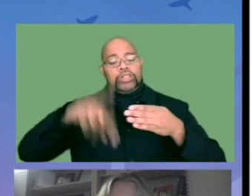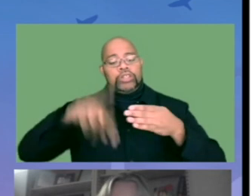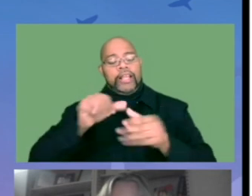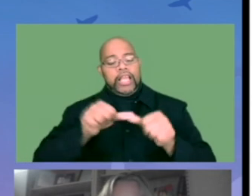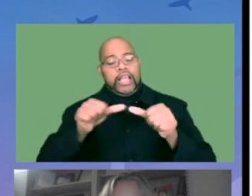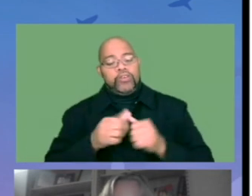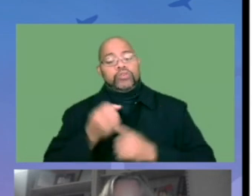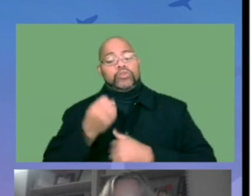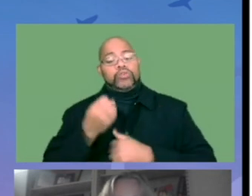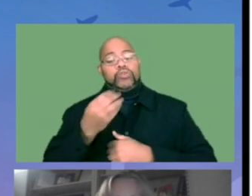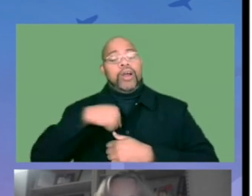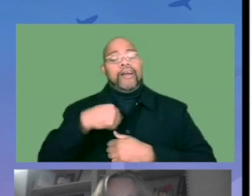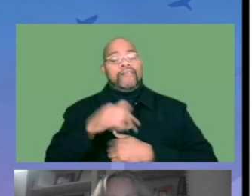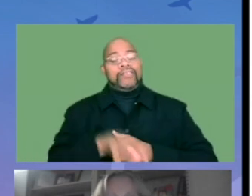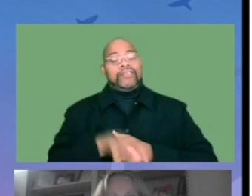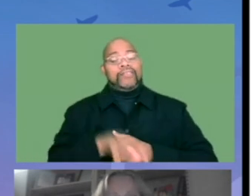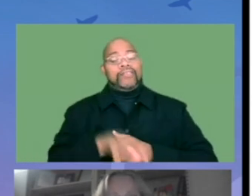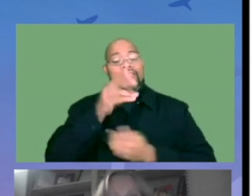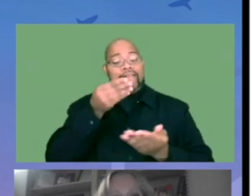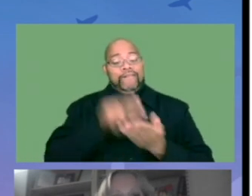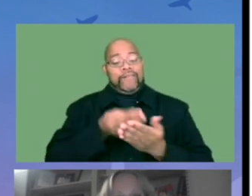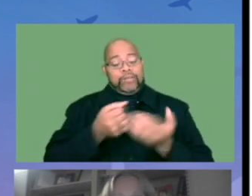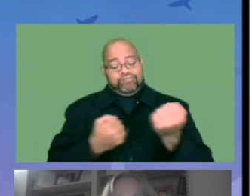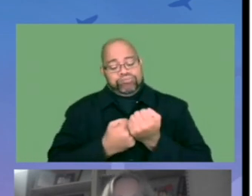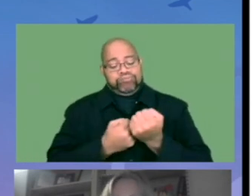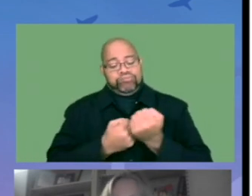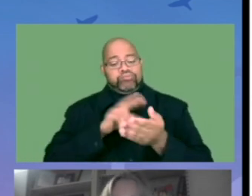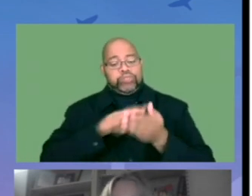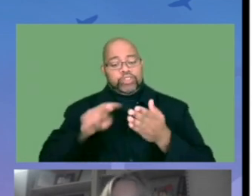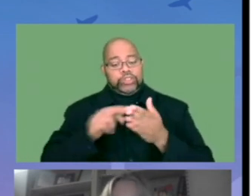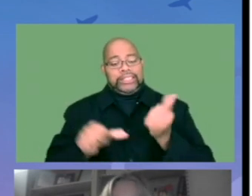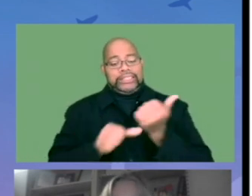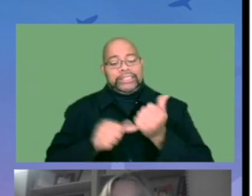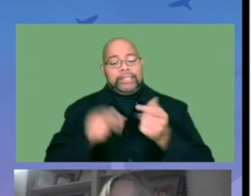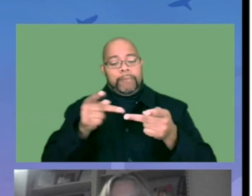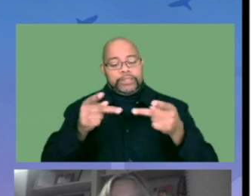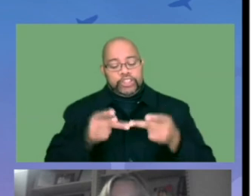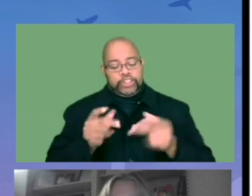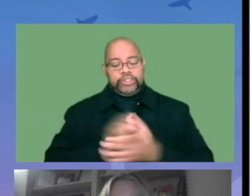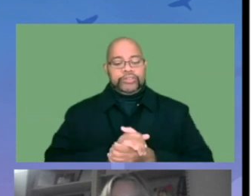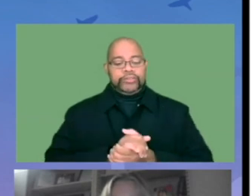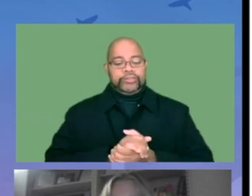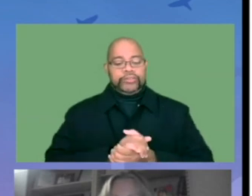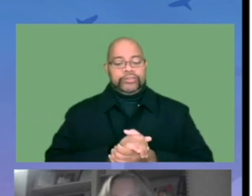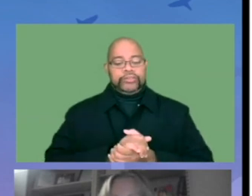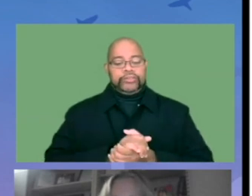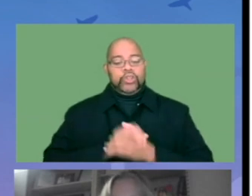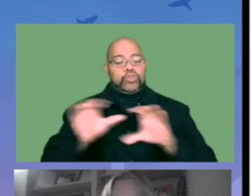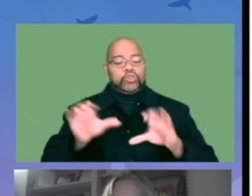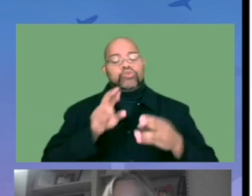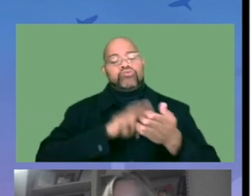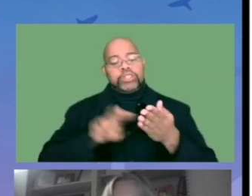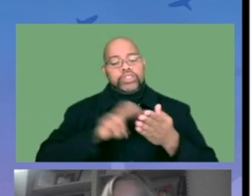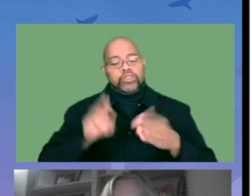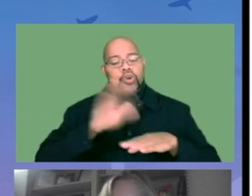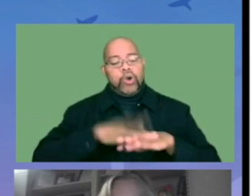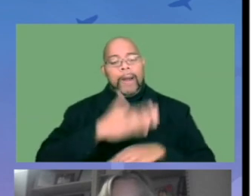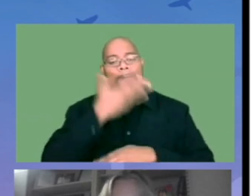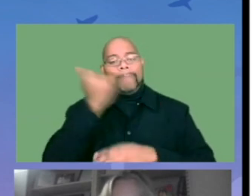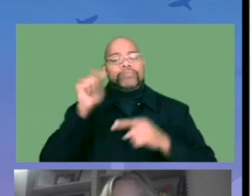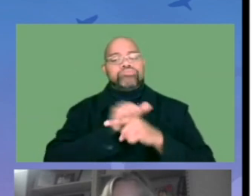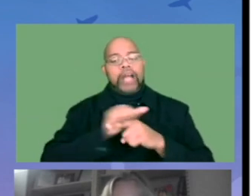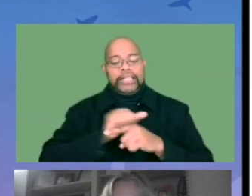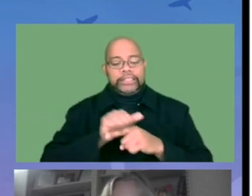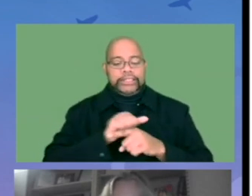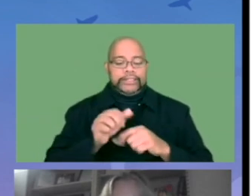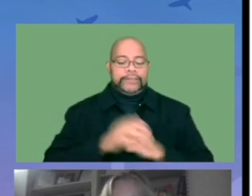people come through the clinic. Sorry about that. So we will be doing some short-term intervention and also some telehealth services because we realize